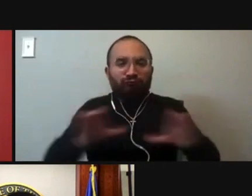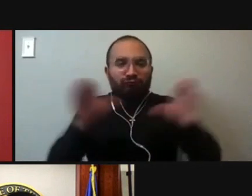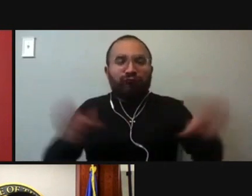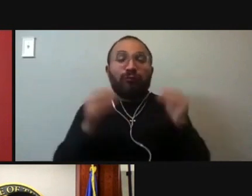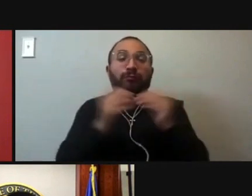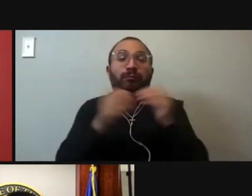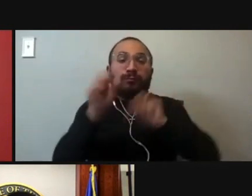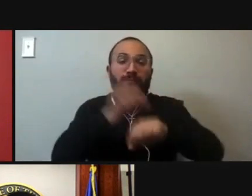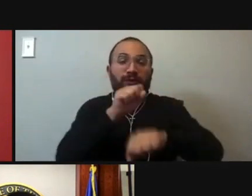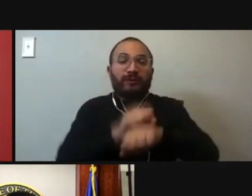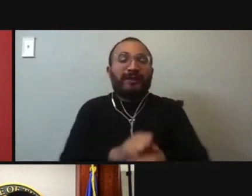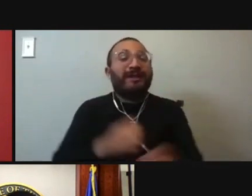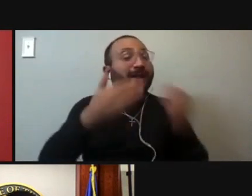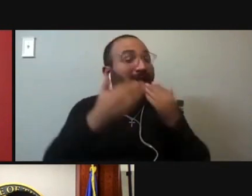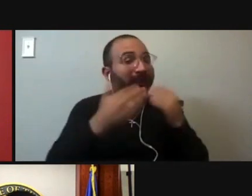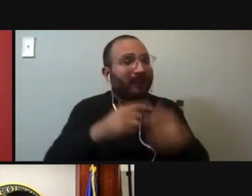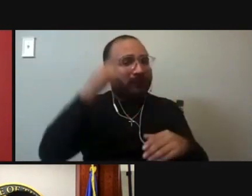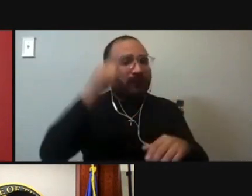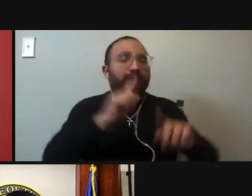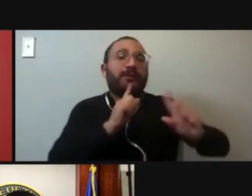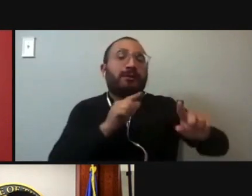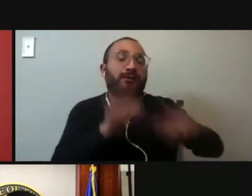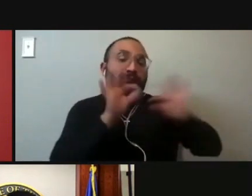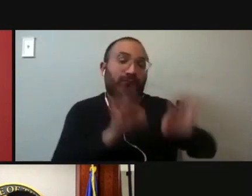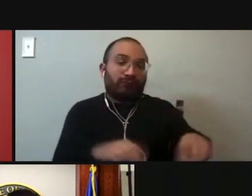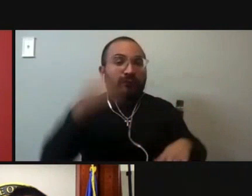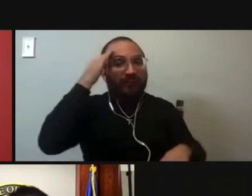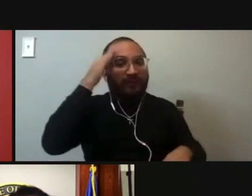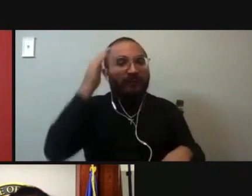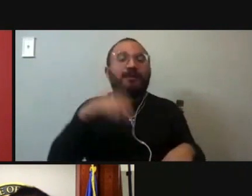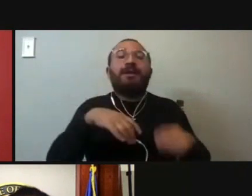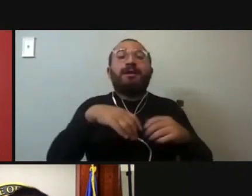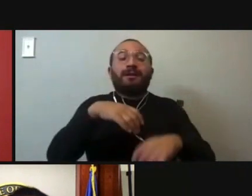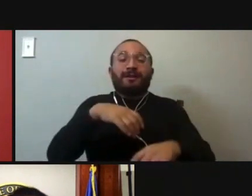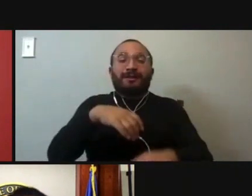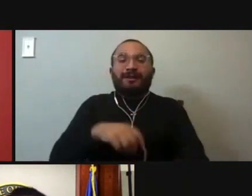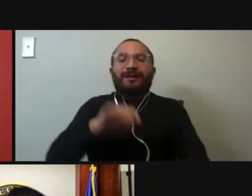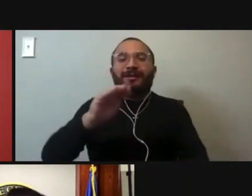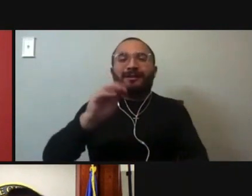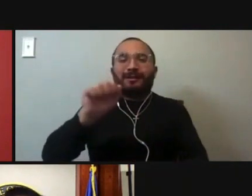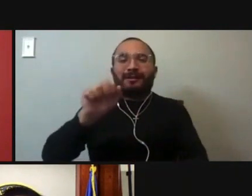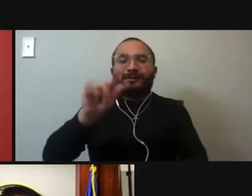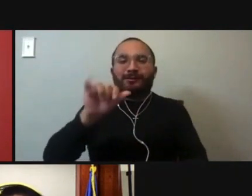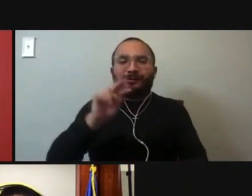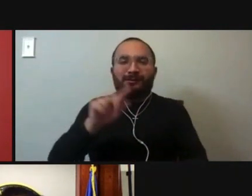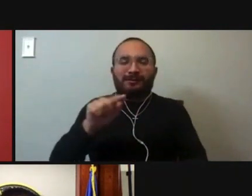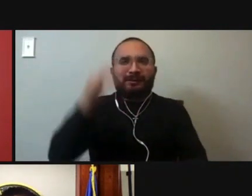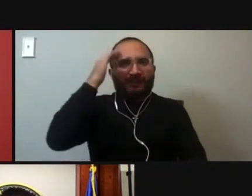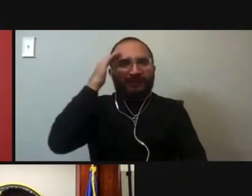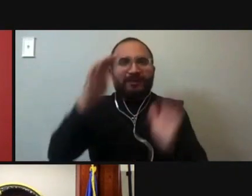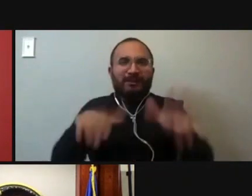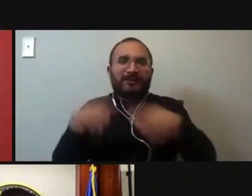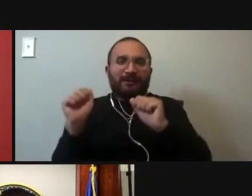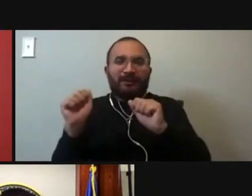Great. Thank you so much for those answers. I know, Justice Martinez, you have to travel to another event. So we